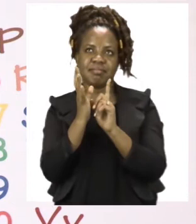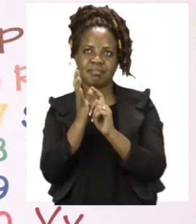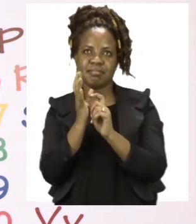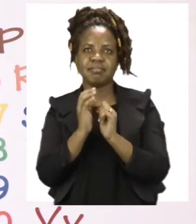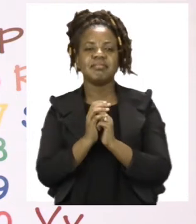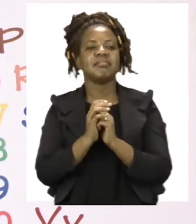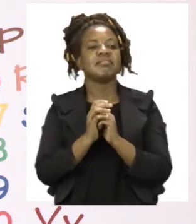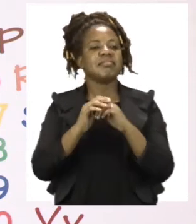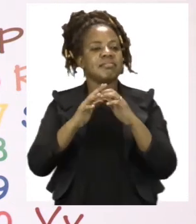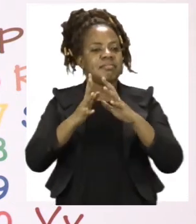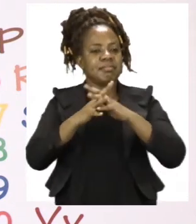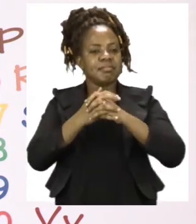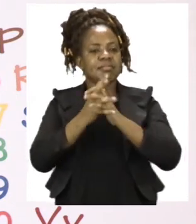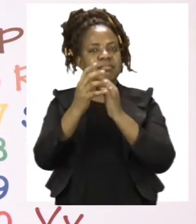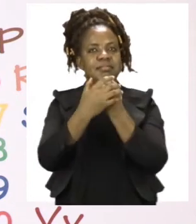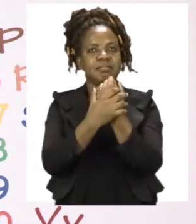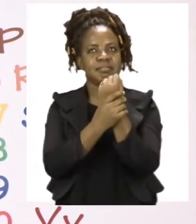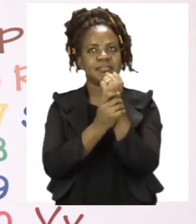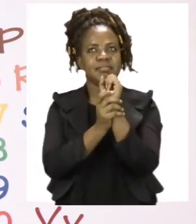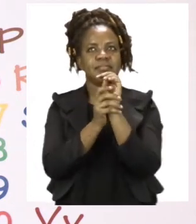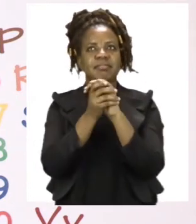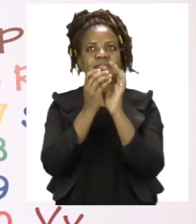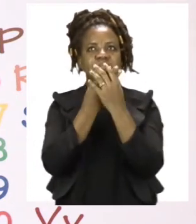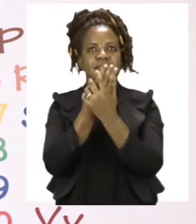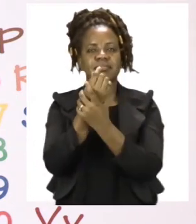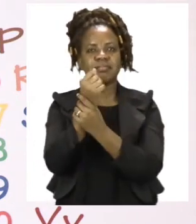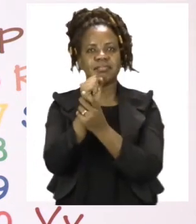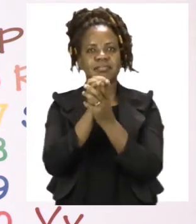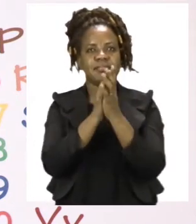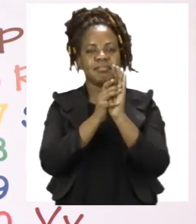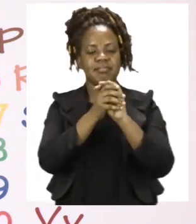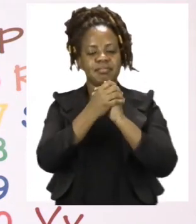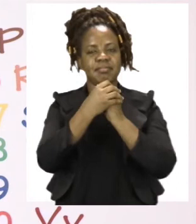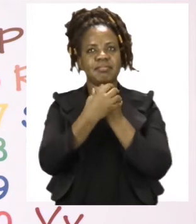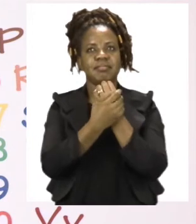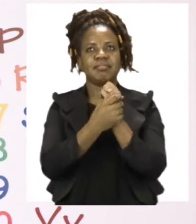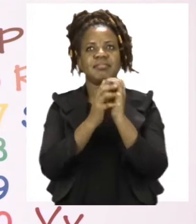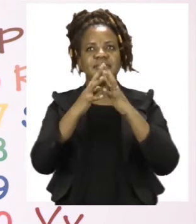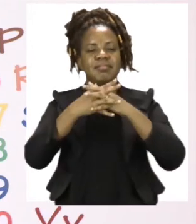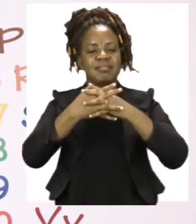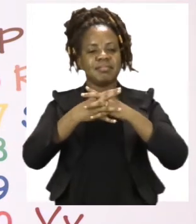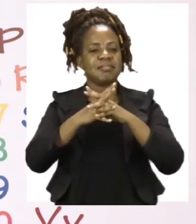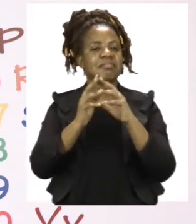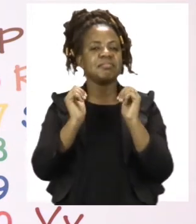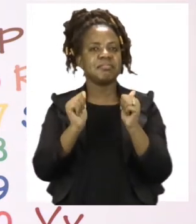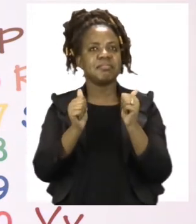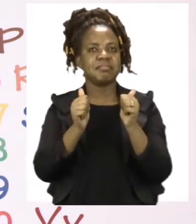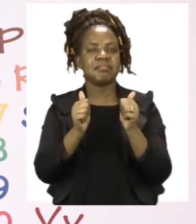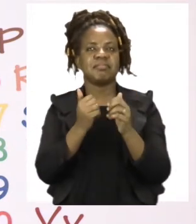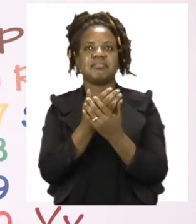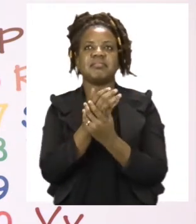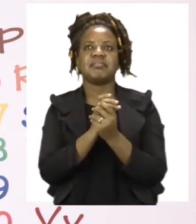rubbing both of your hands. Make sure that they both get the same amount of attention and sanitizer.